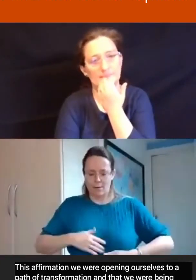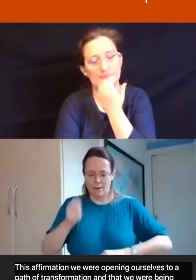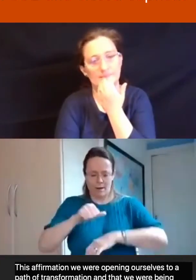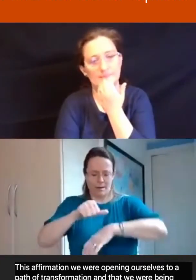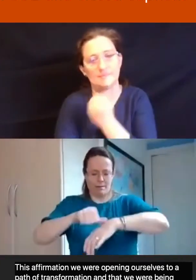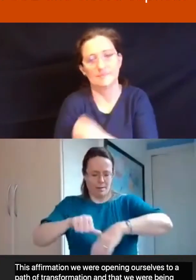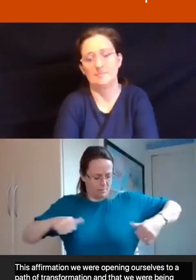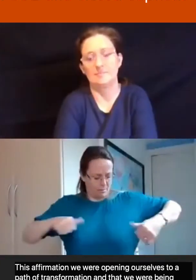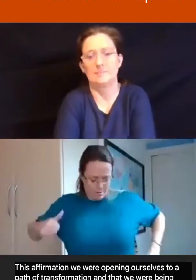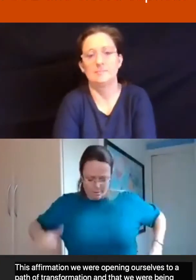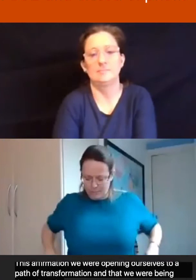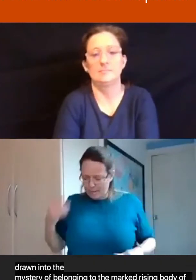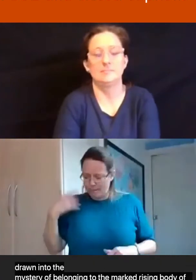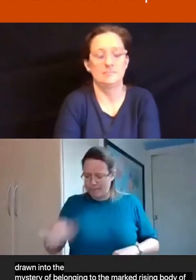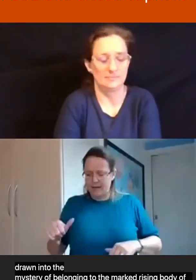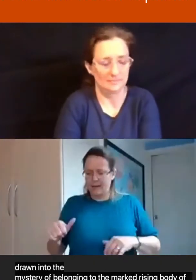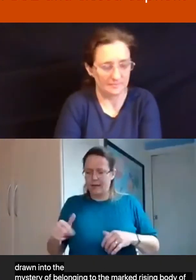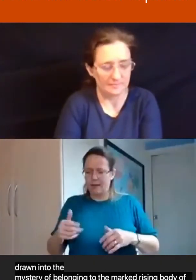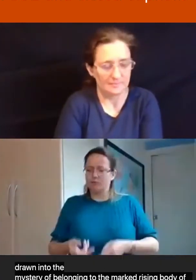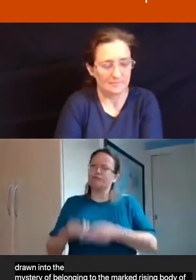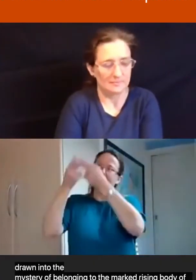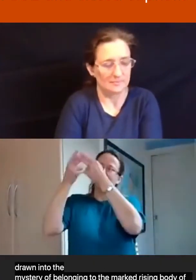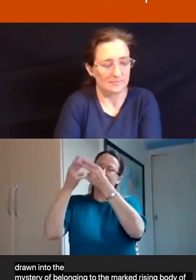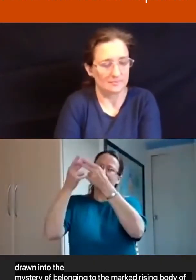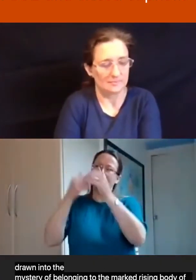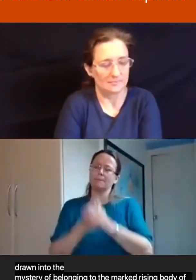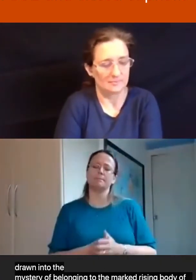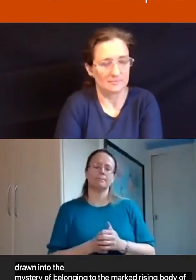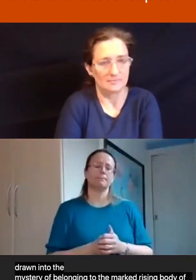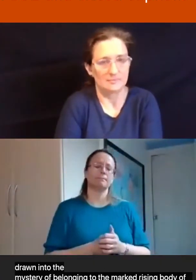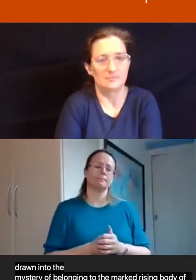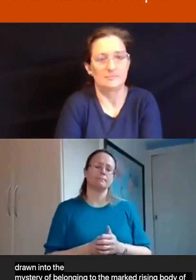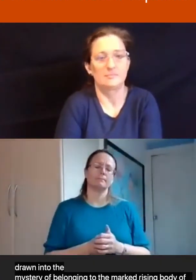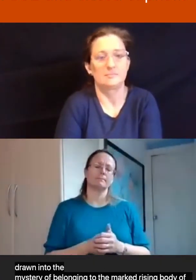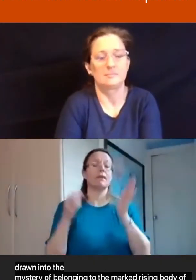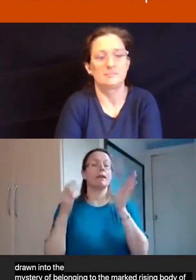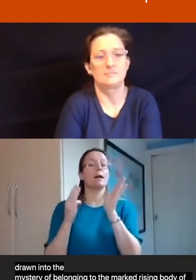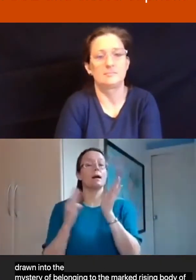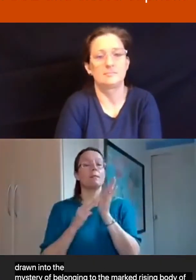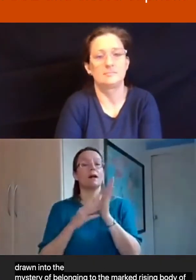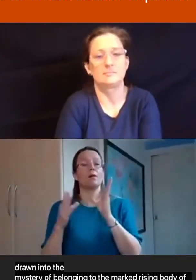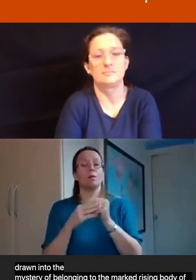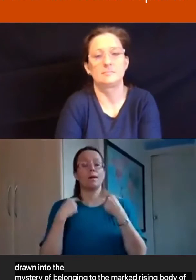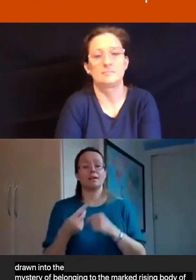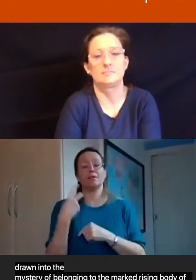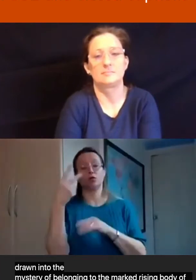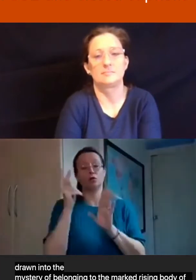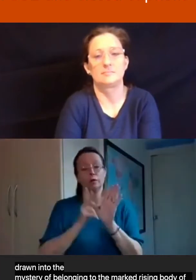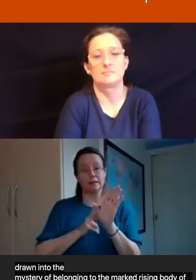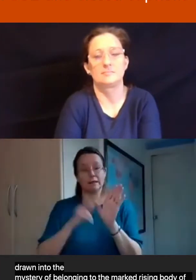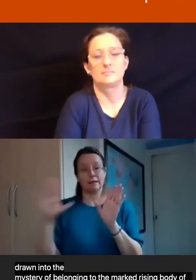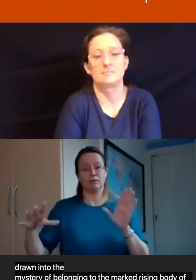During the two years Michael was with us, he was helped to prepare some articles.